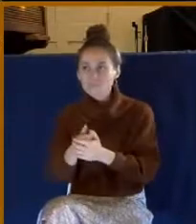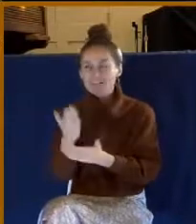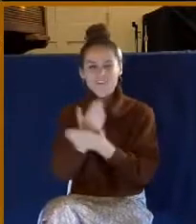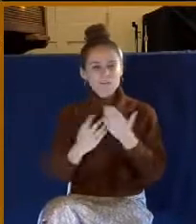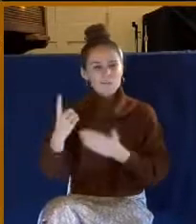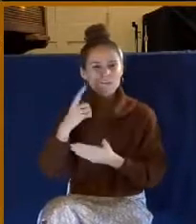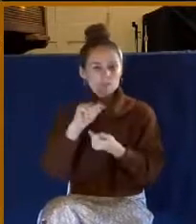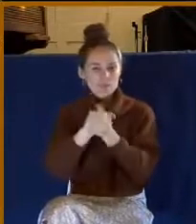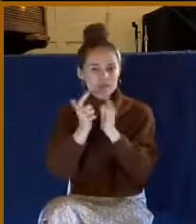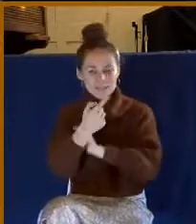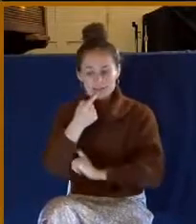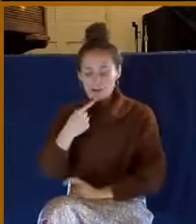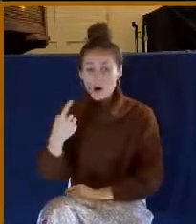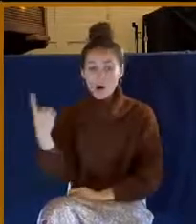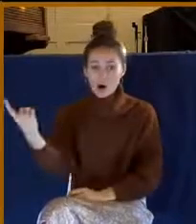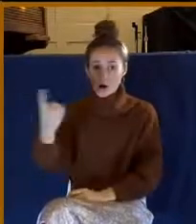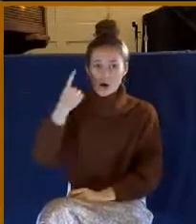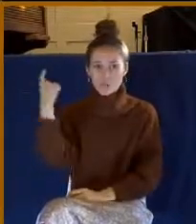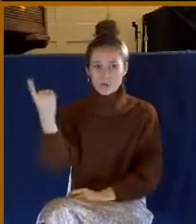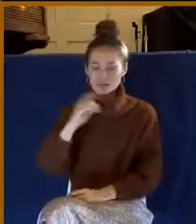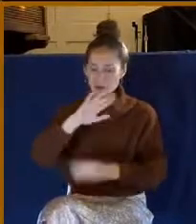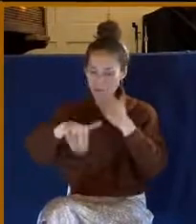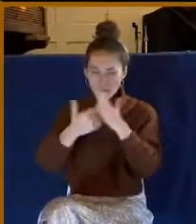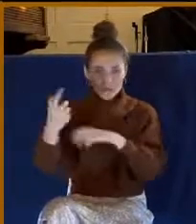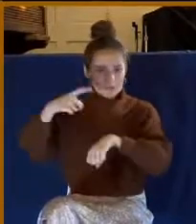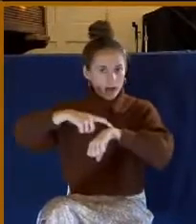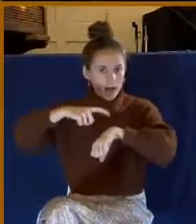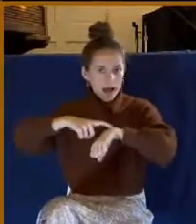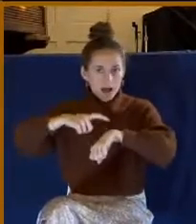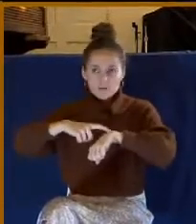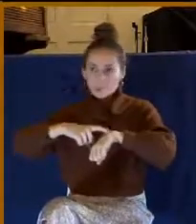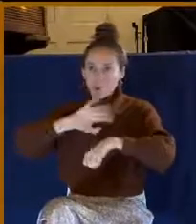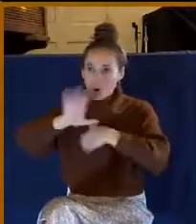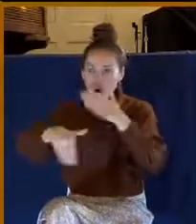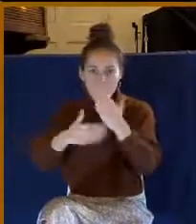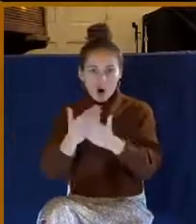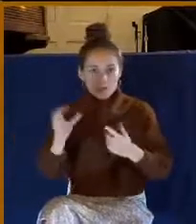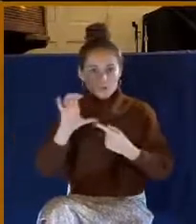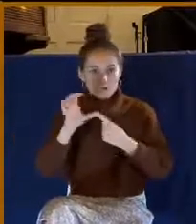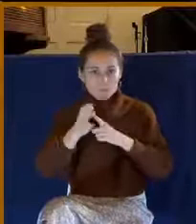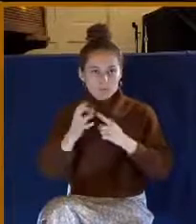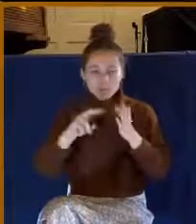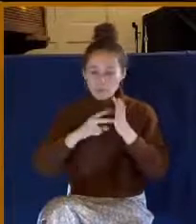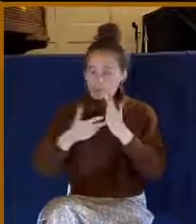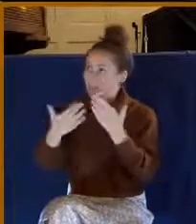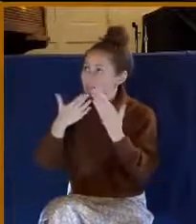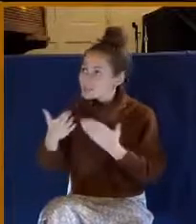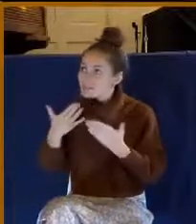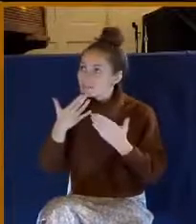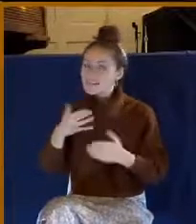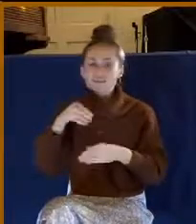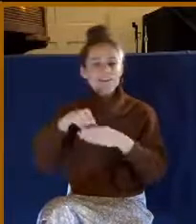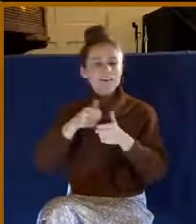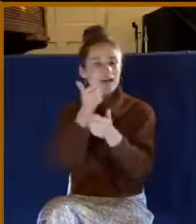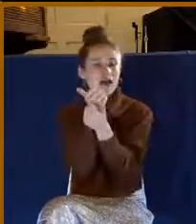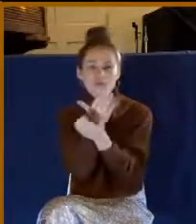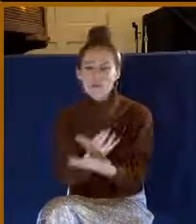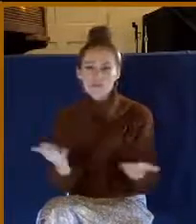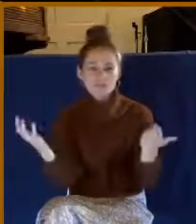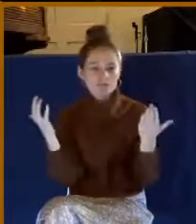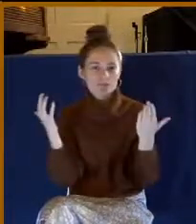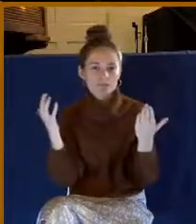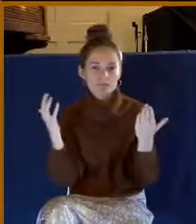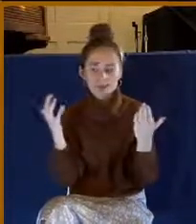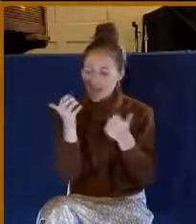this, at all times and in all circumstances, we are told to give thanks. That is in everything. Now, this